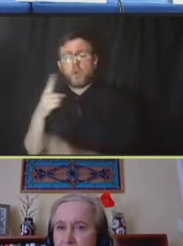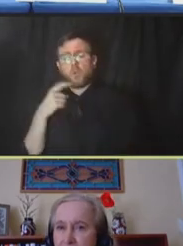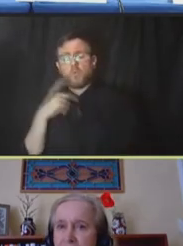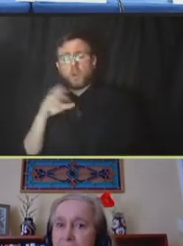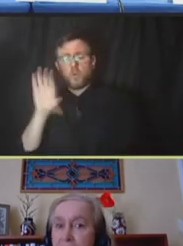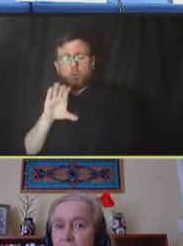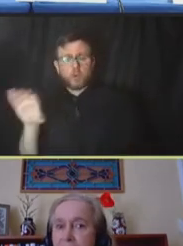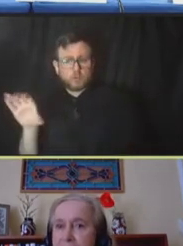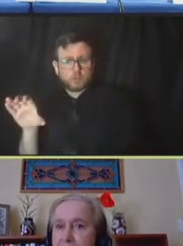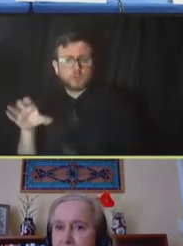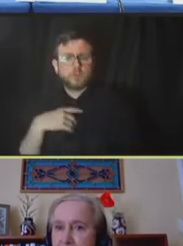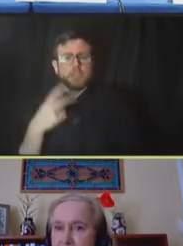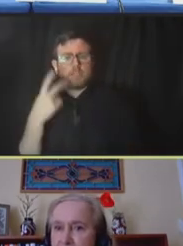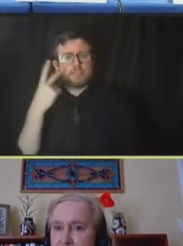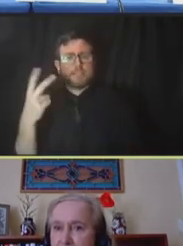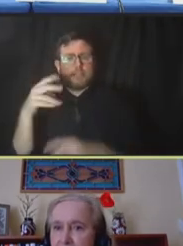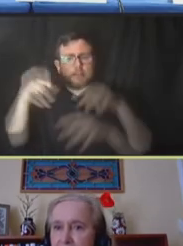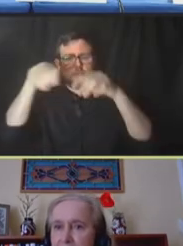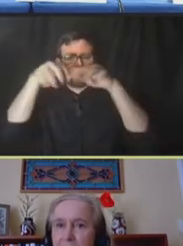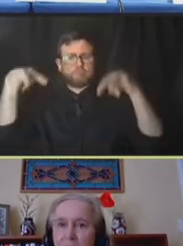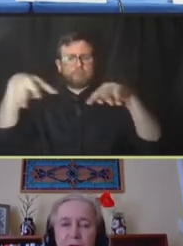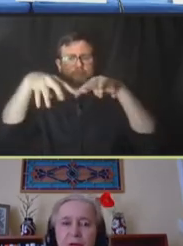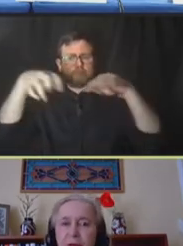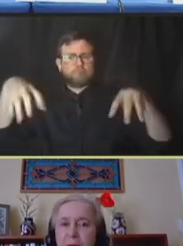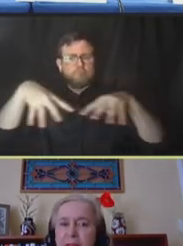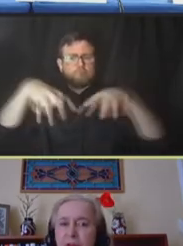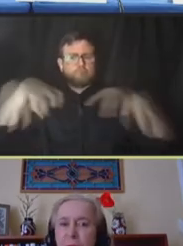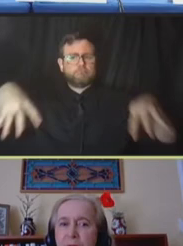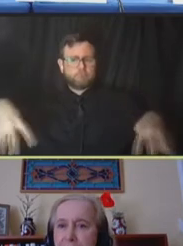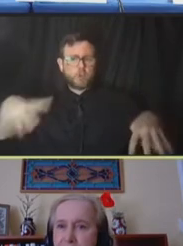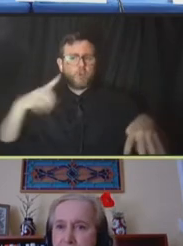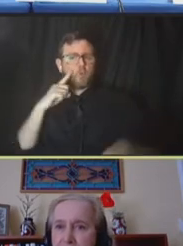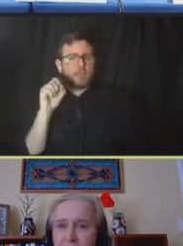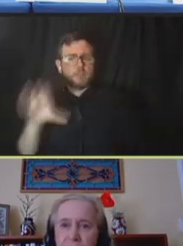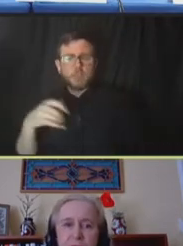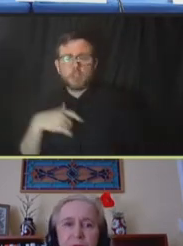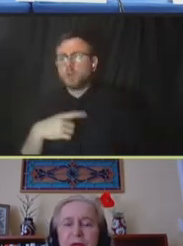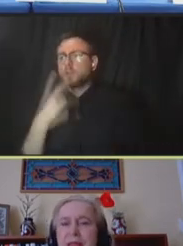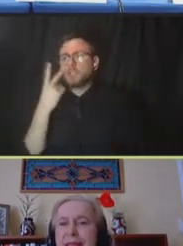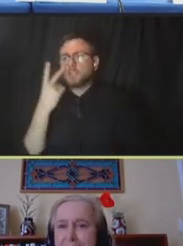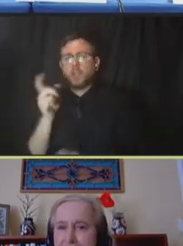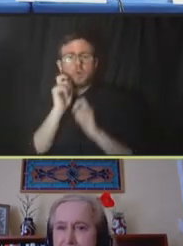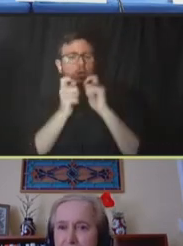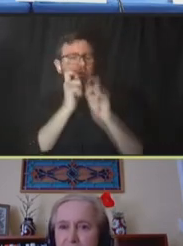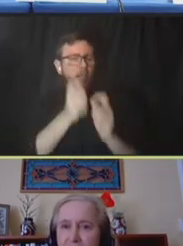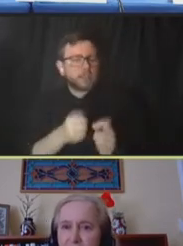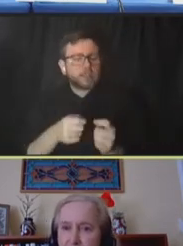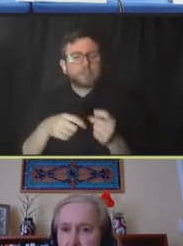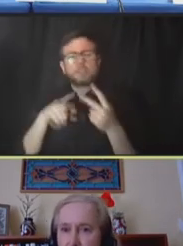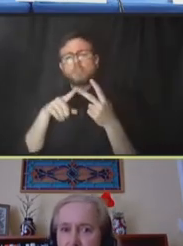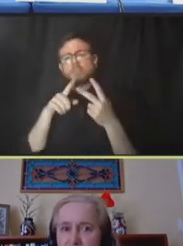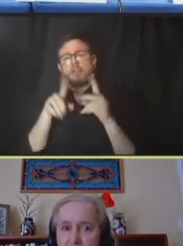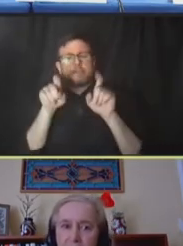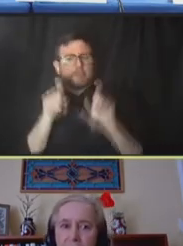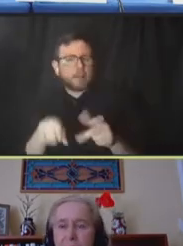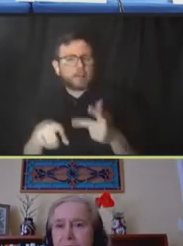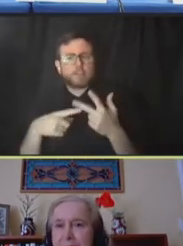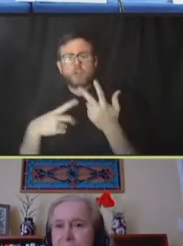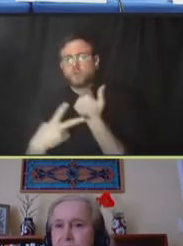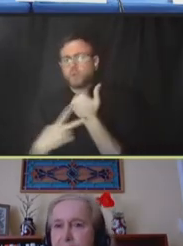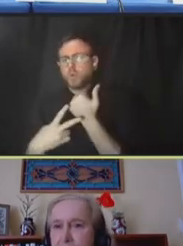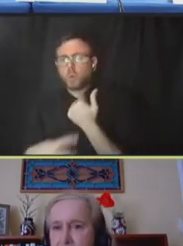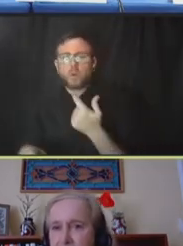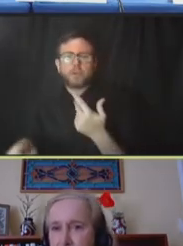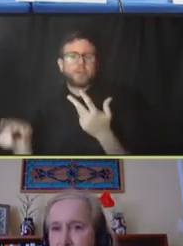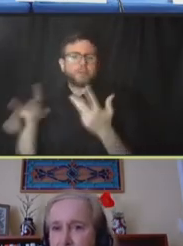associated with the supply chain, you know, from the donations to the testing, the storage, the